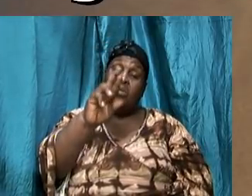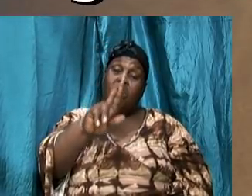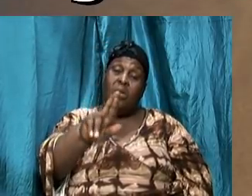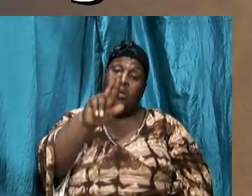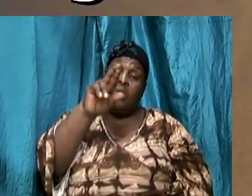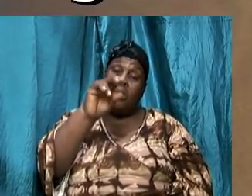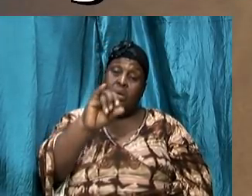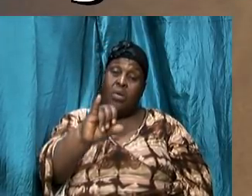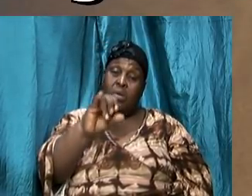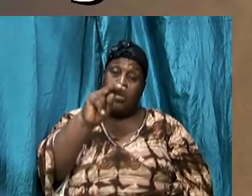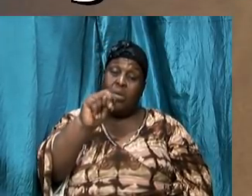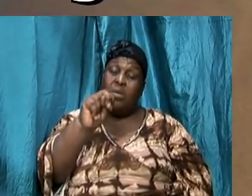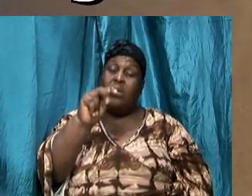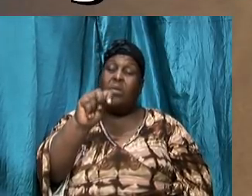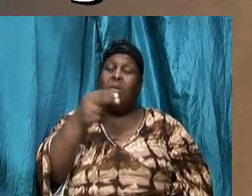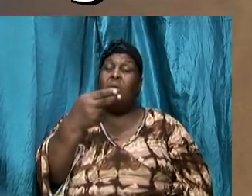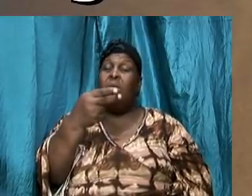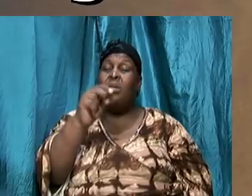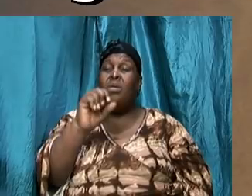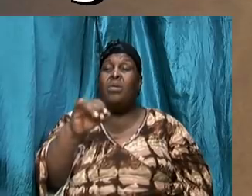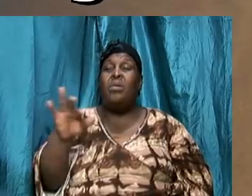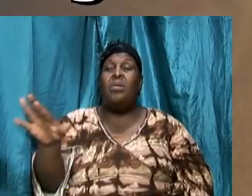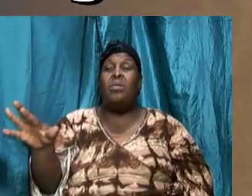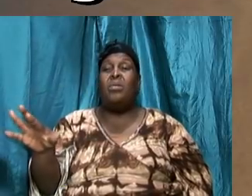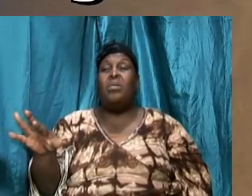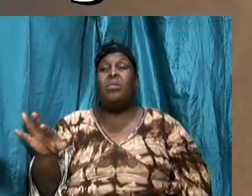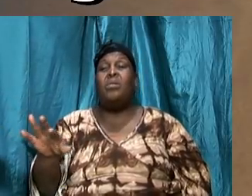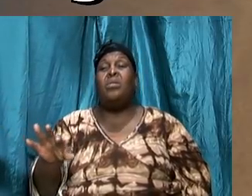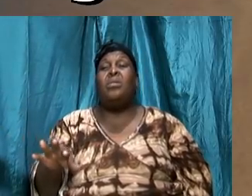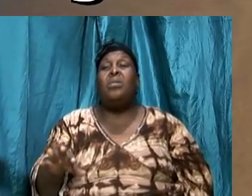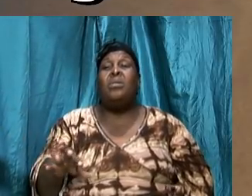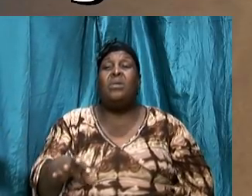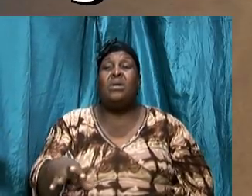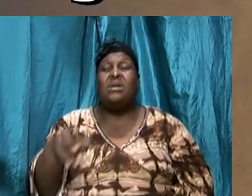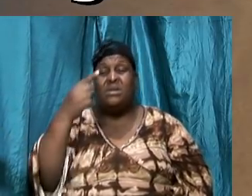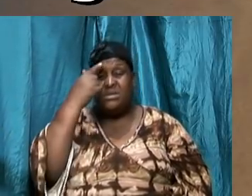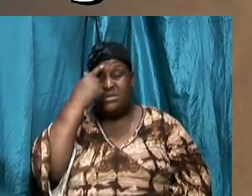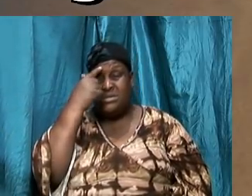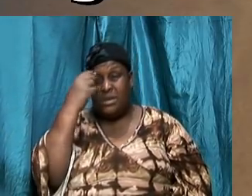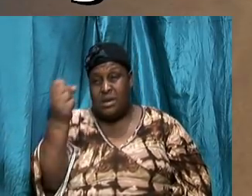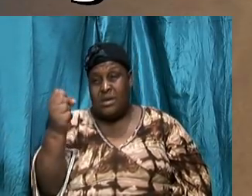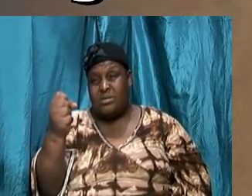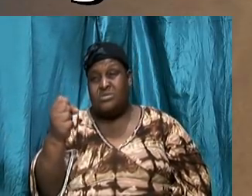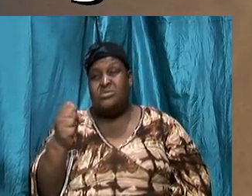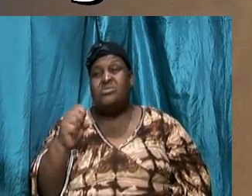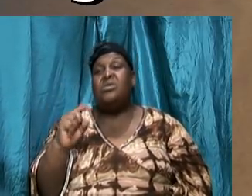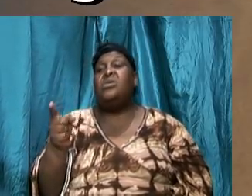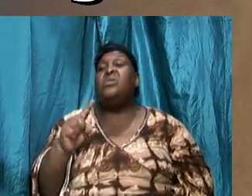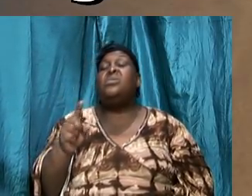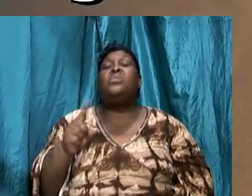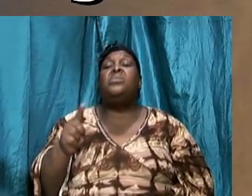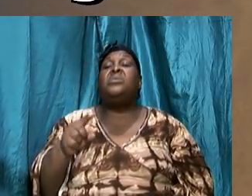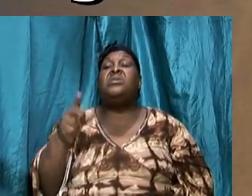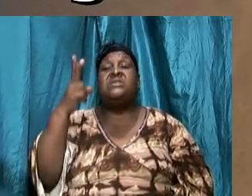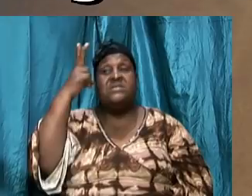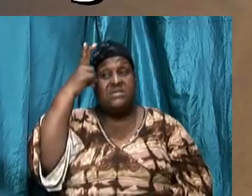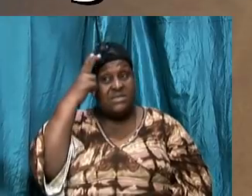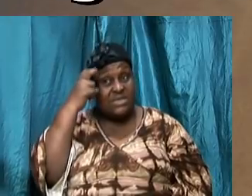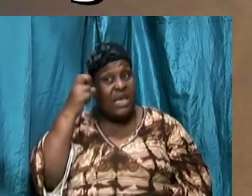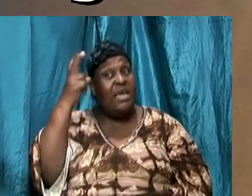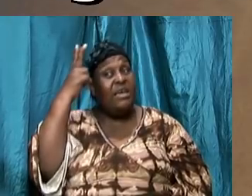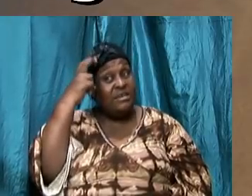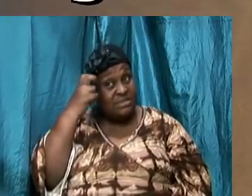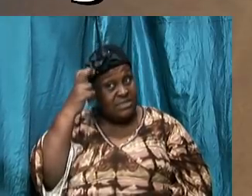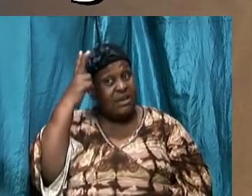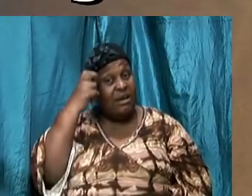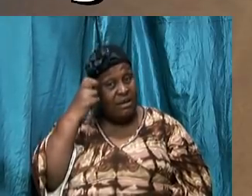and verse 11, we get a sense easily of where this road that the devil